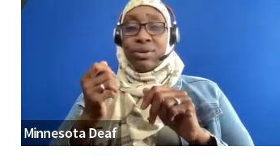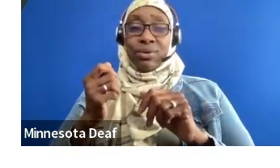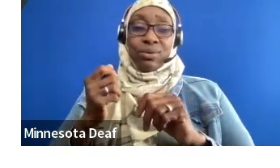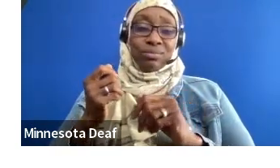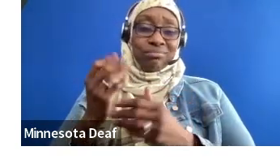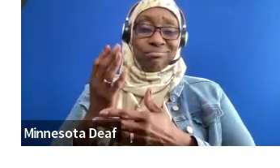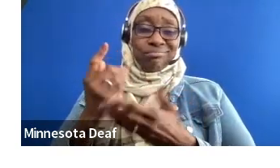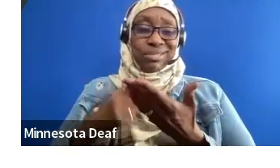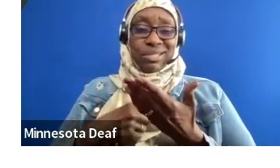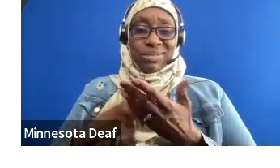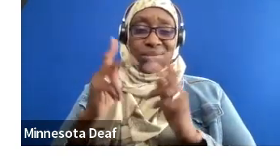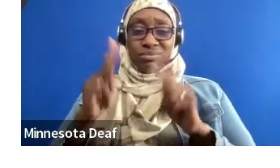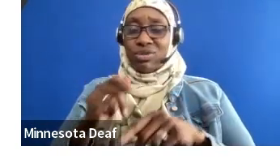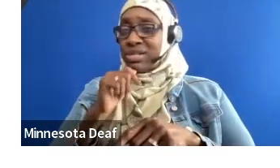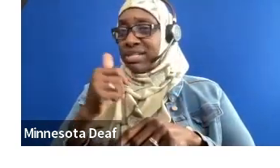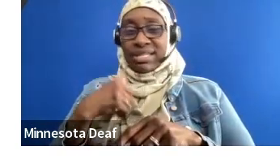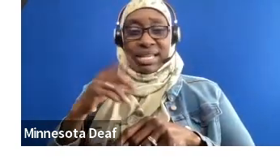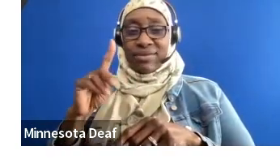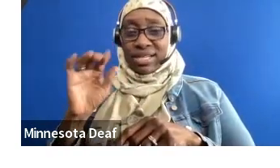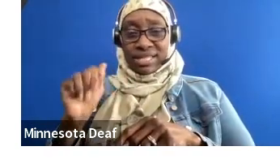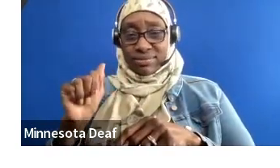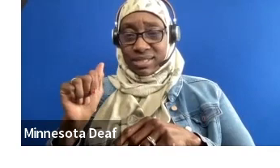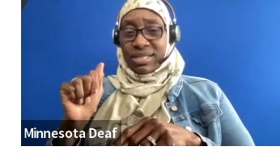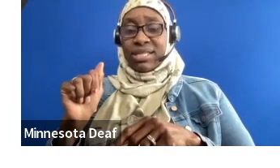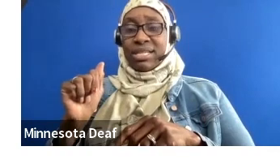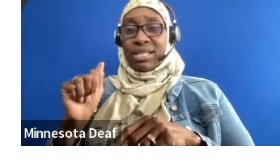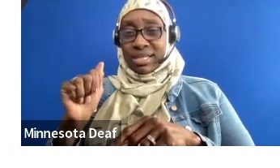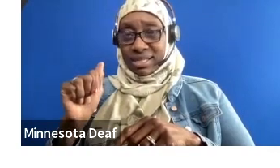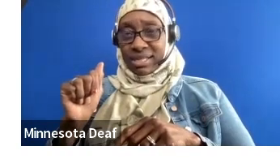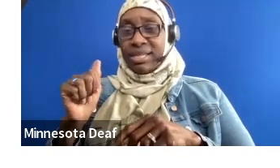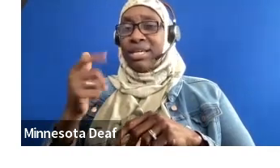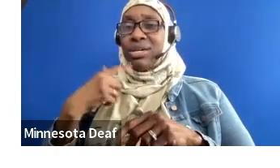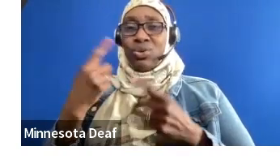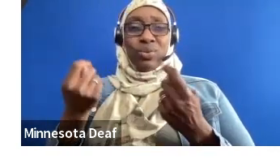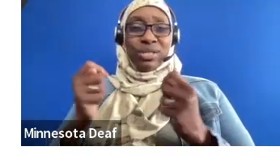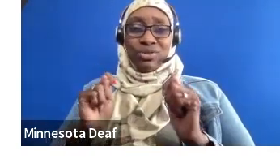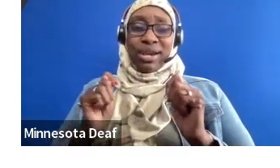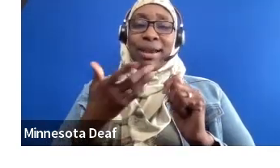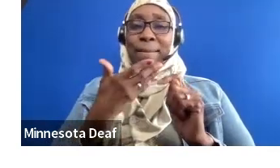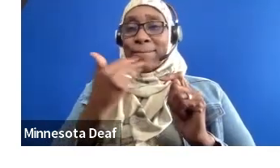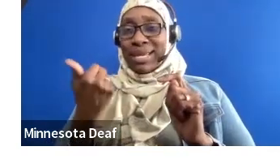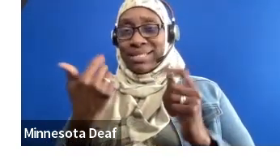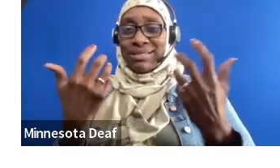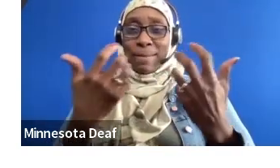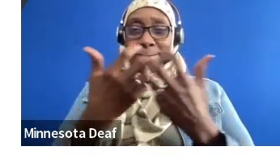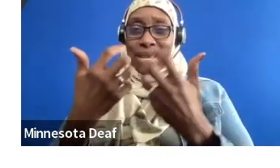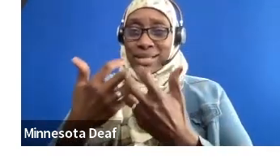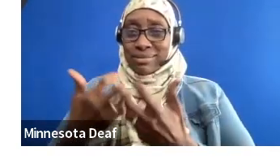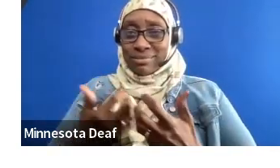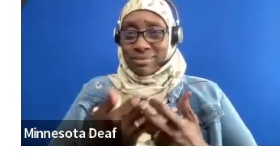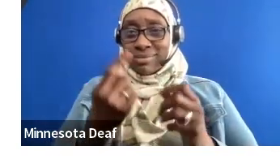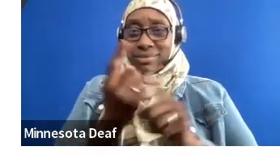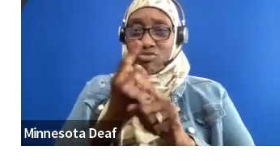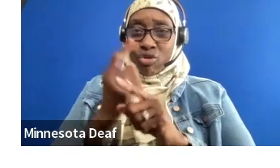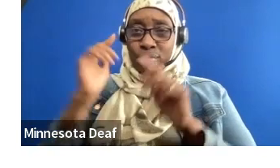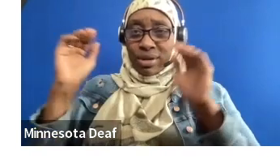We really try to make our programs as, like, low obstacle as possible for our mentees and our use. I mean, for adults, we try to make it, you know, for